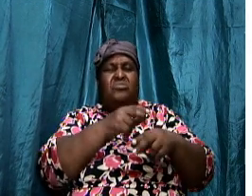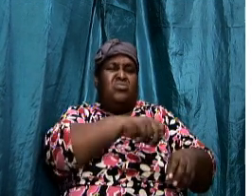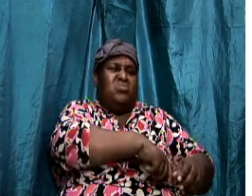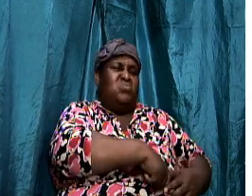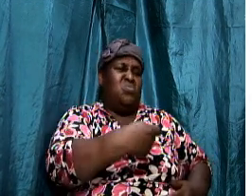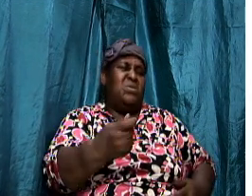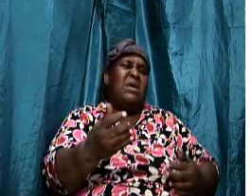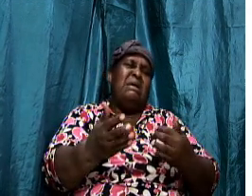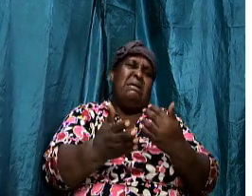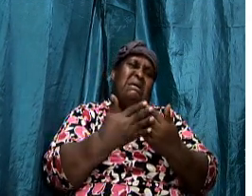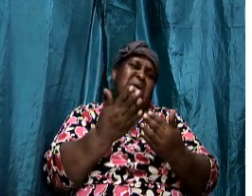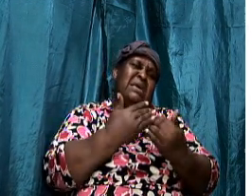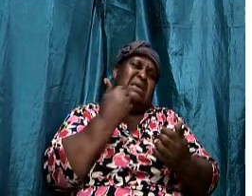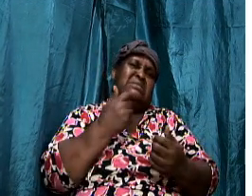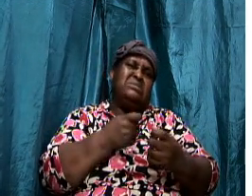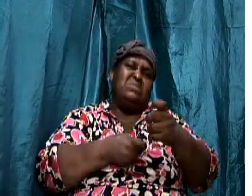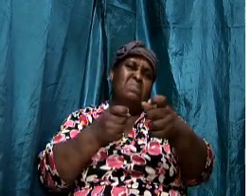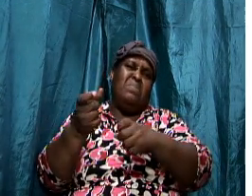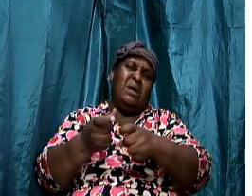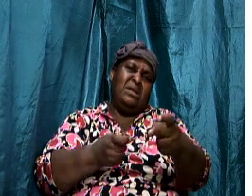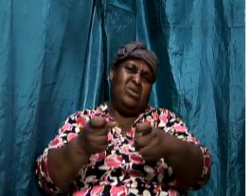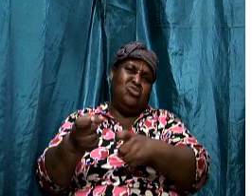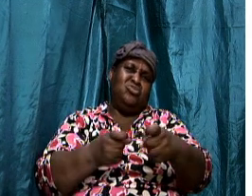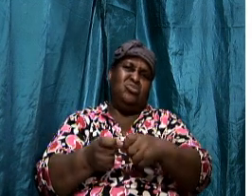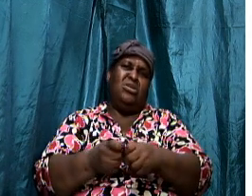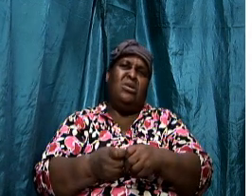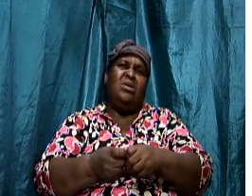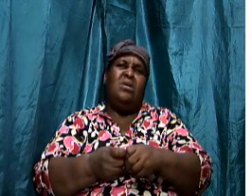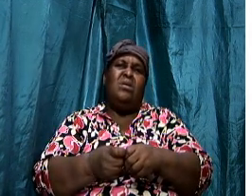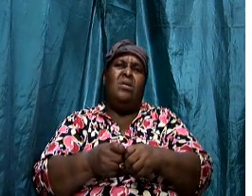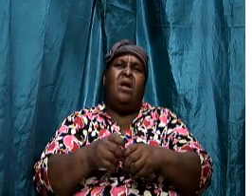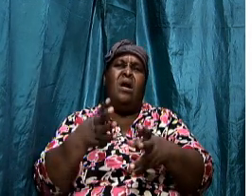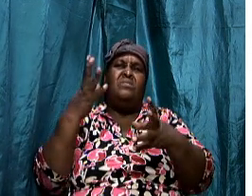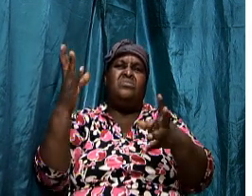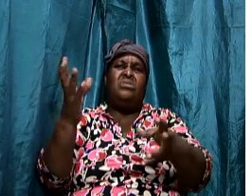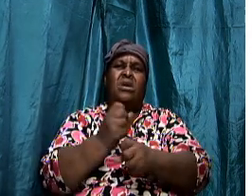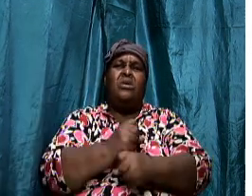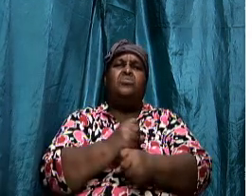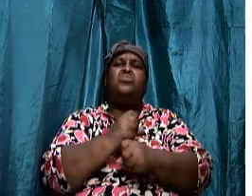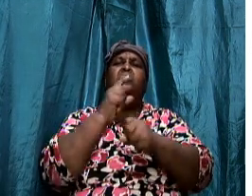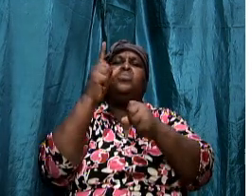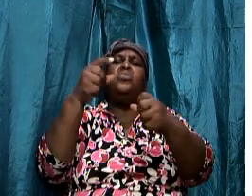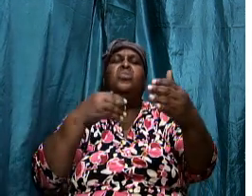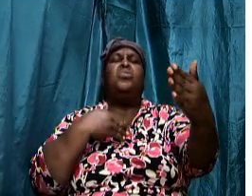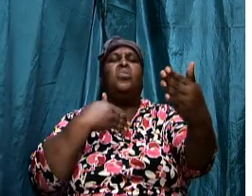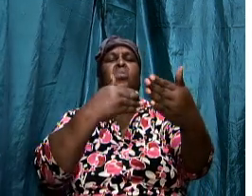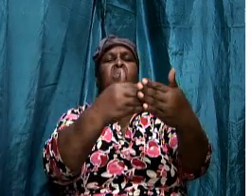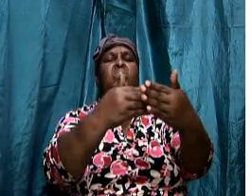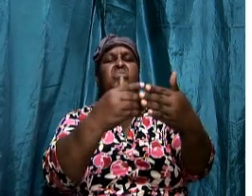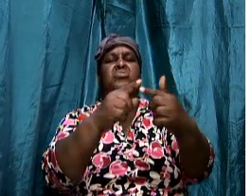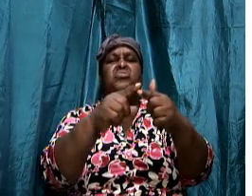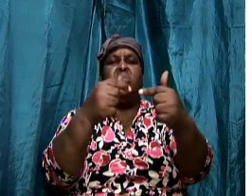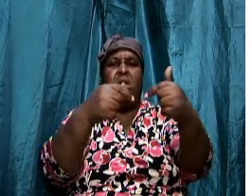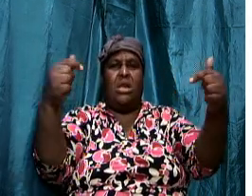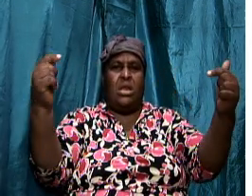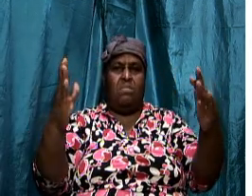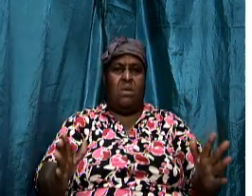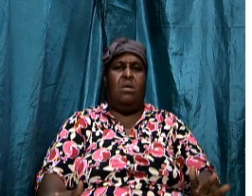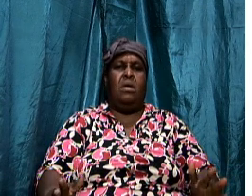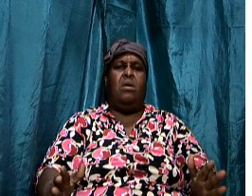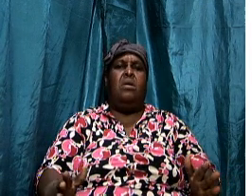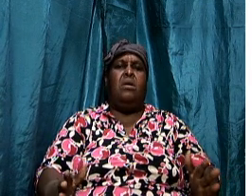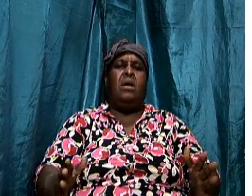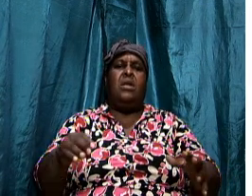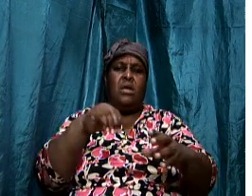maneuver. But because of how short it was, they had to get too close to the enemy and they could endanger themselves